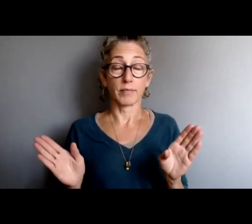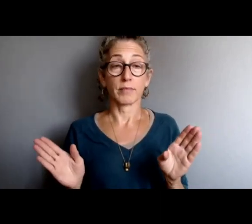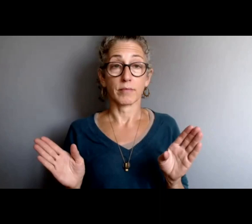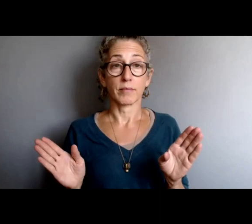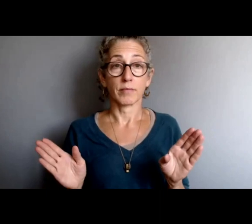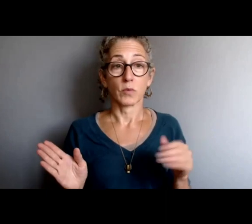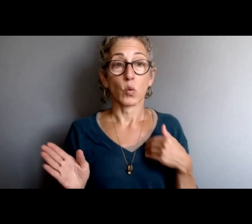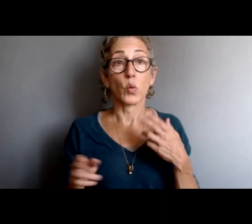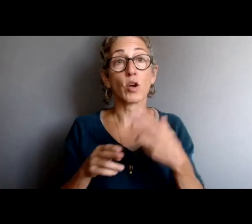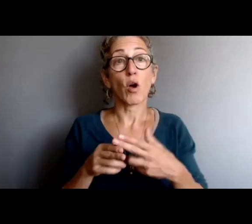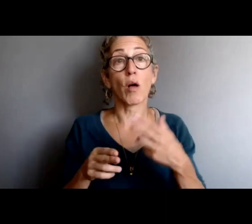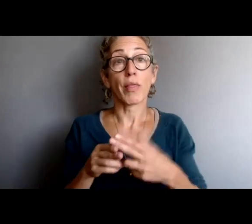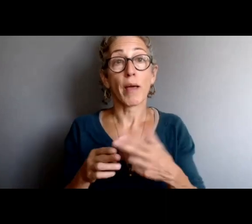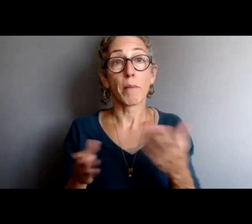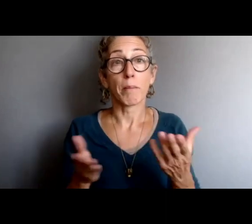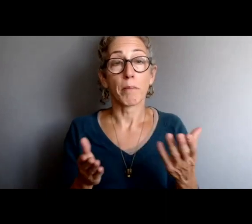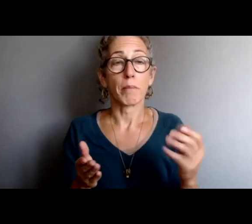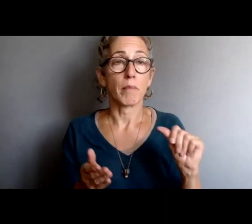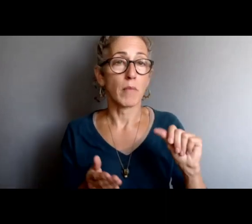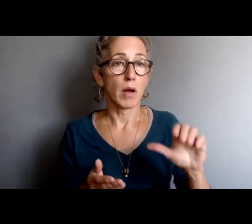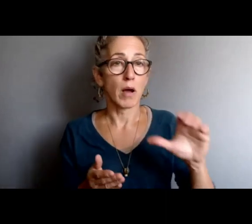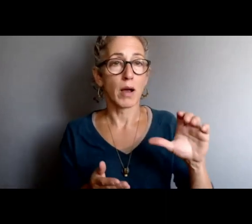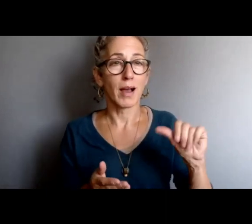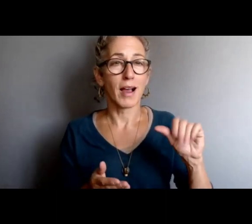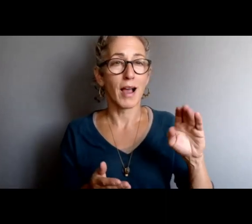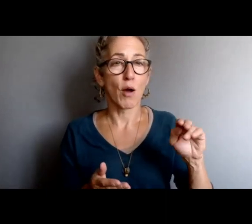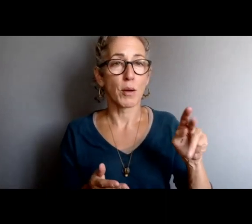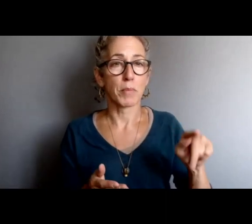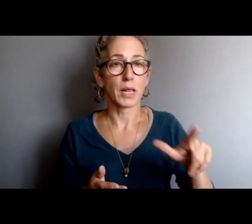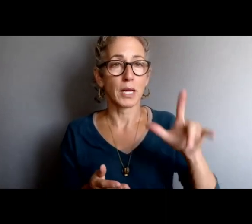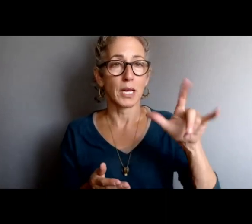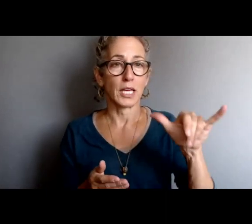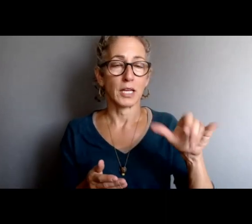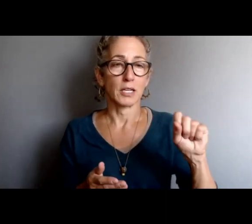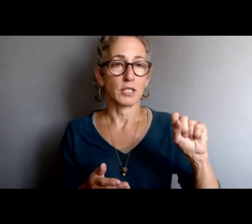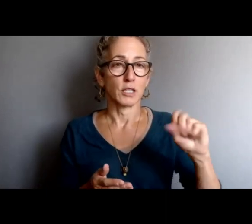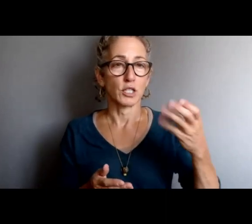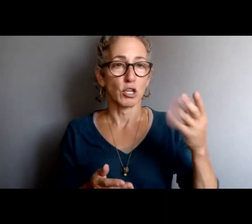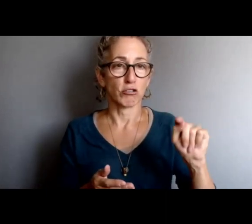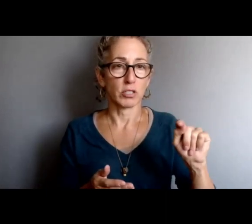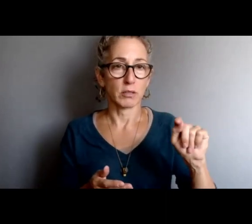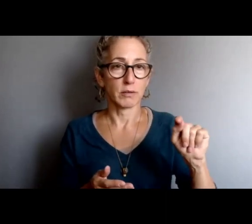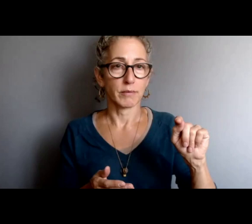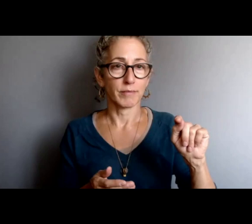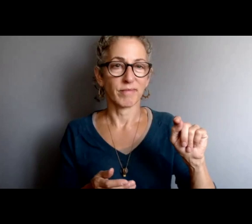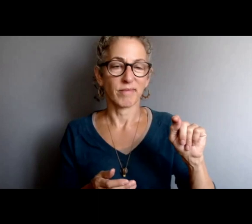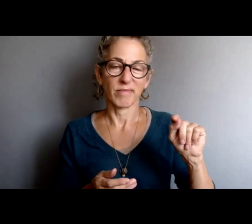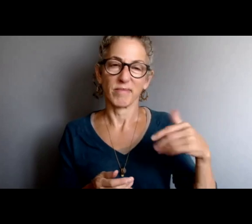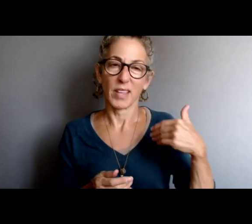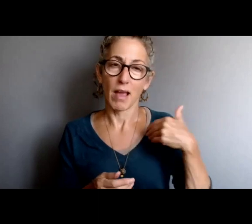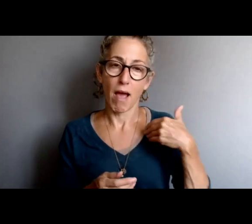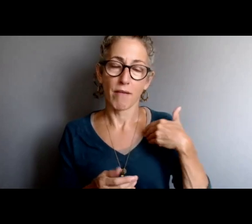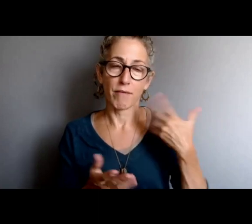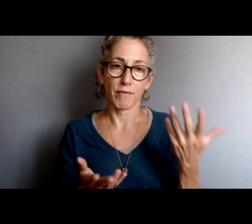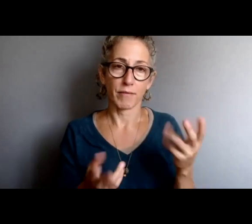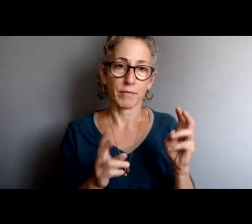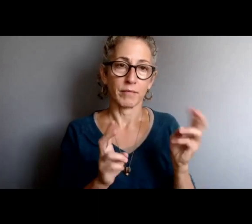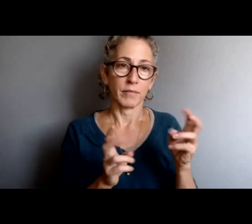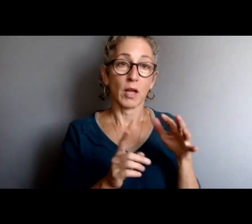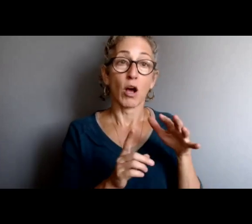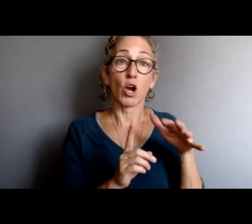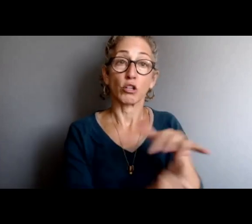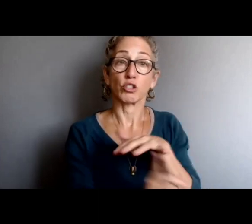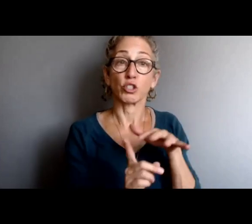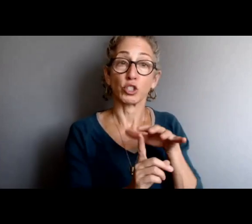we call them accountability sergeants, they are part of the department's culture of accountability, and they